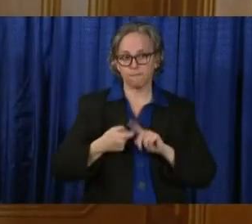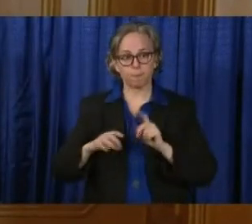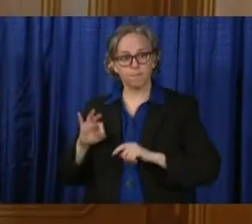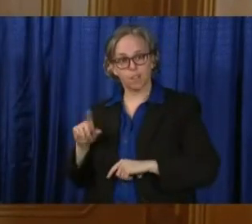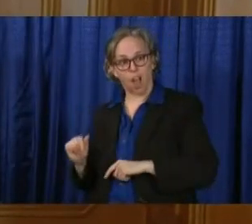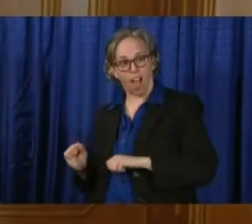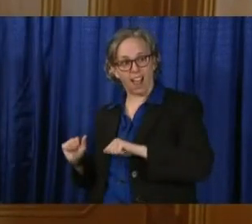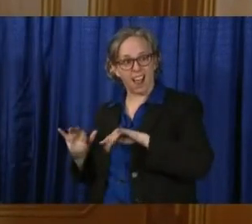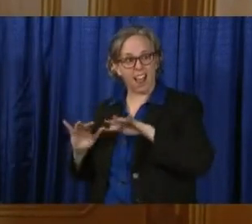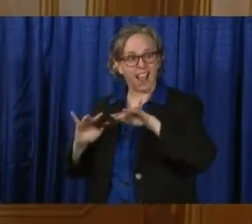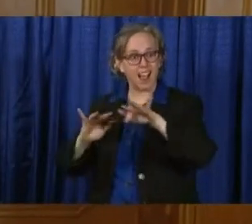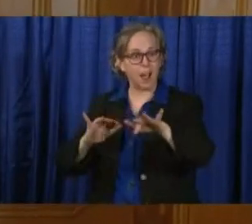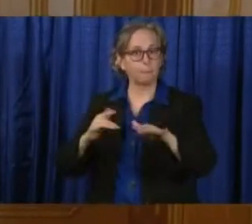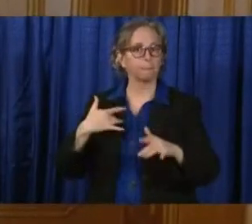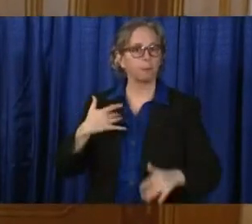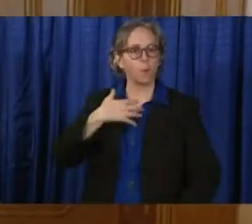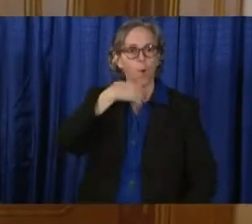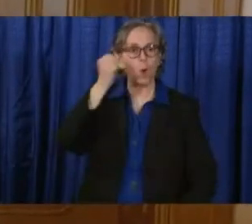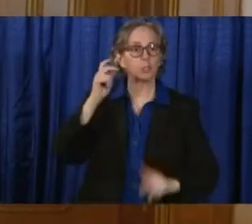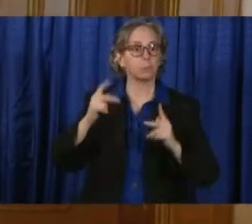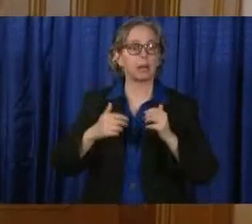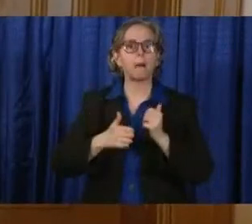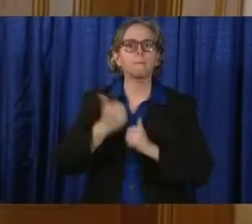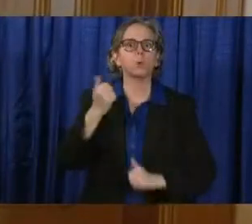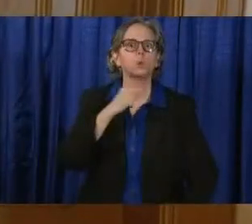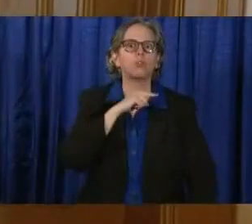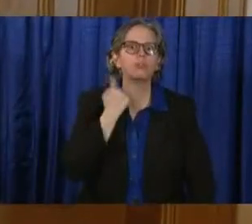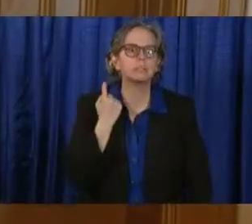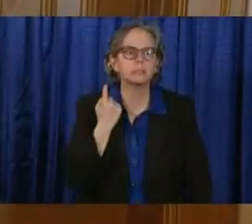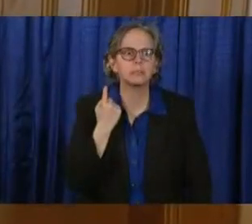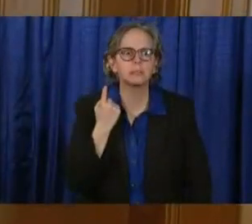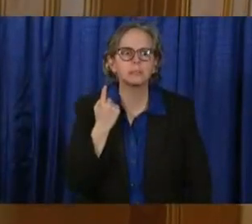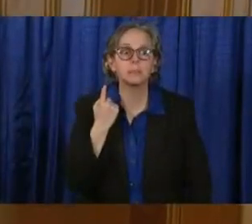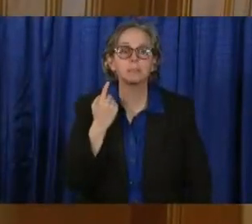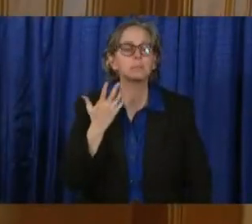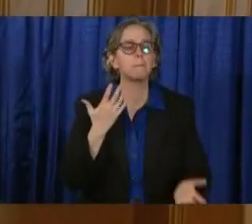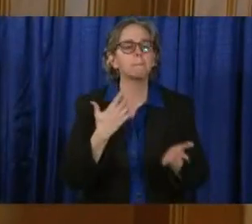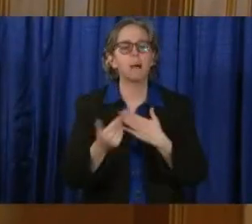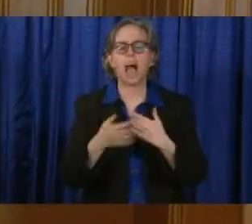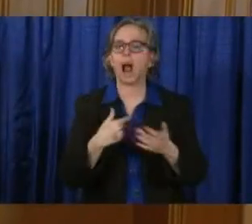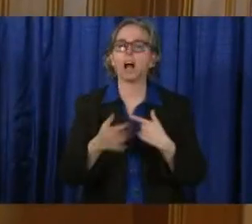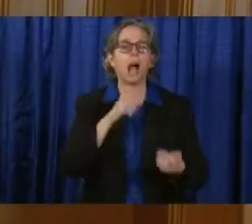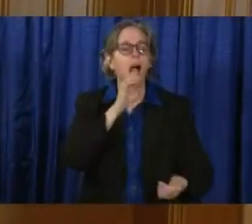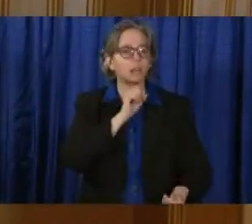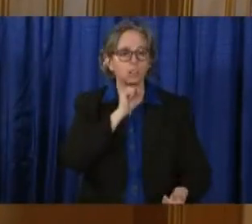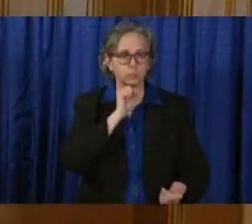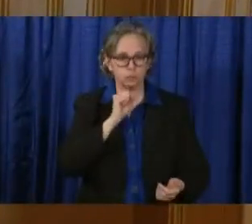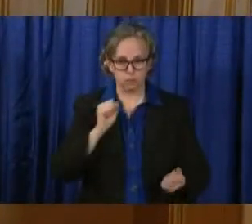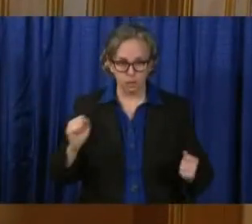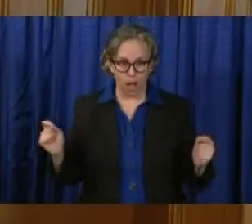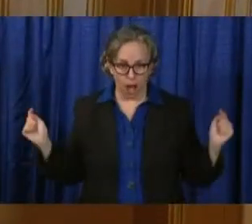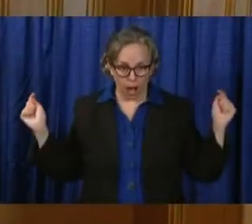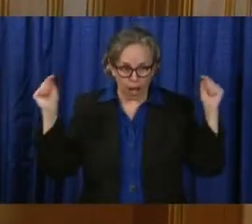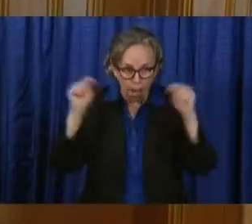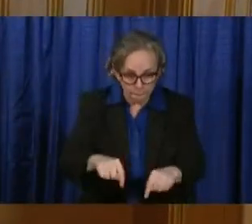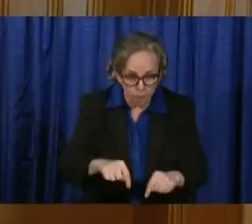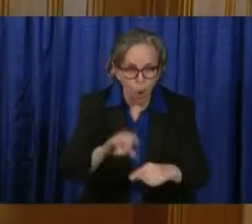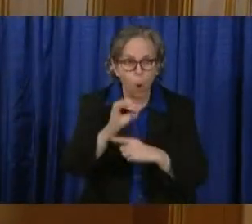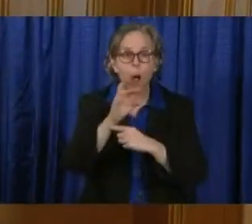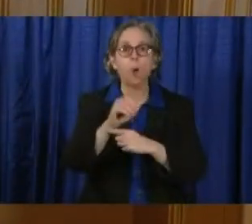most susceptible. But whether you're old or young, if you're coming back from Florida, you need to quarantine.